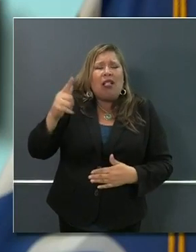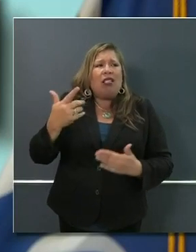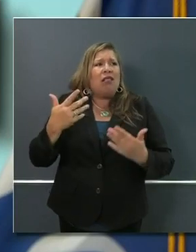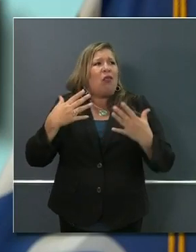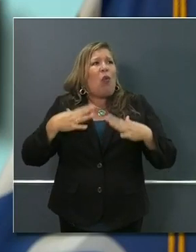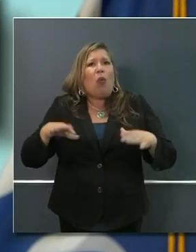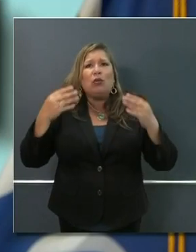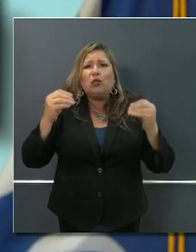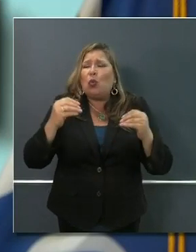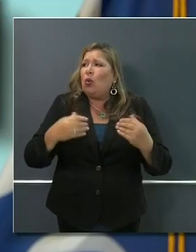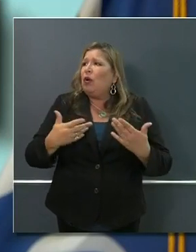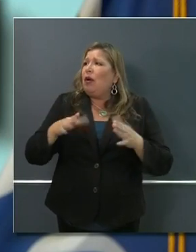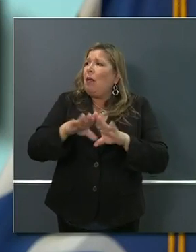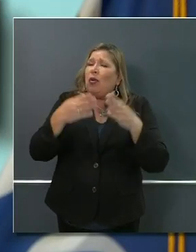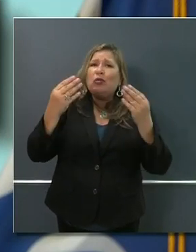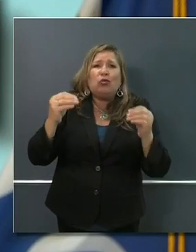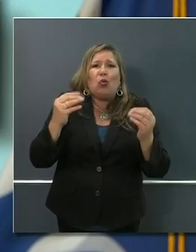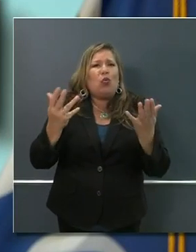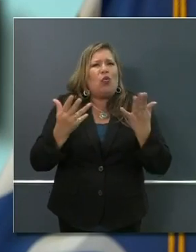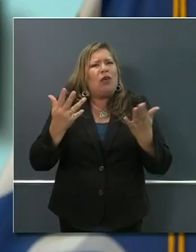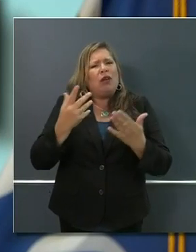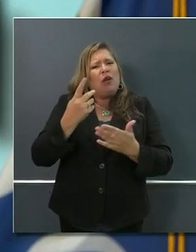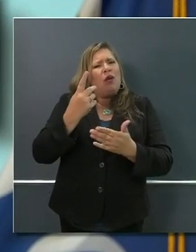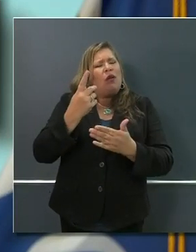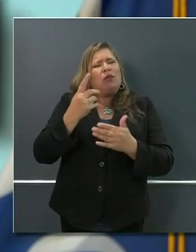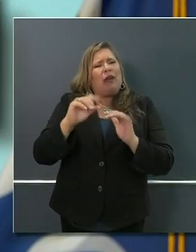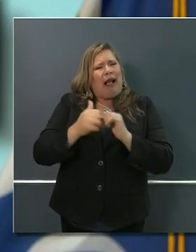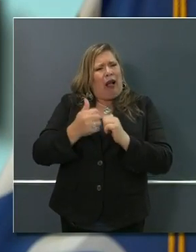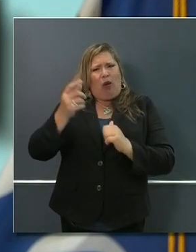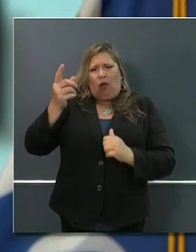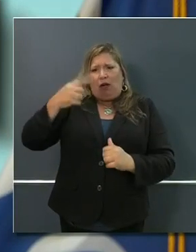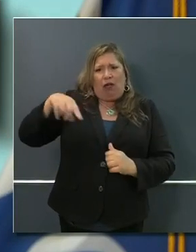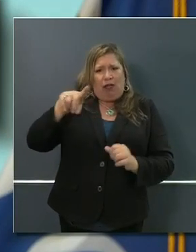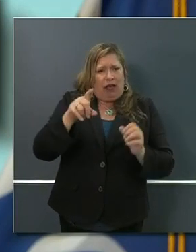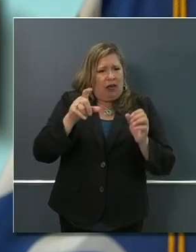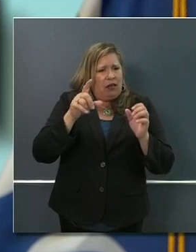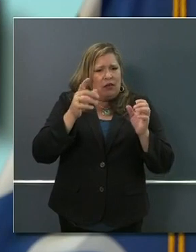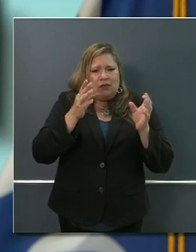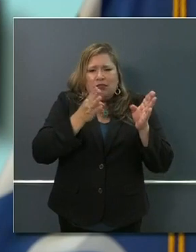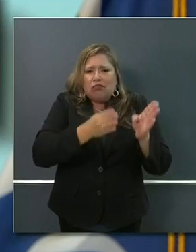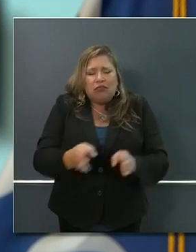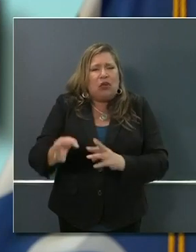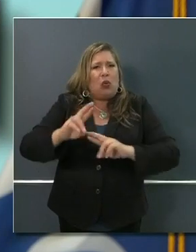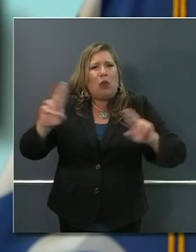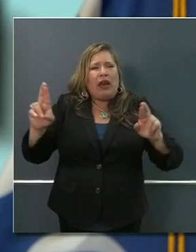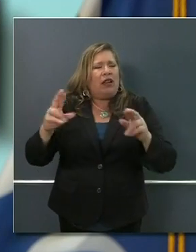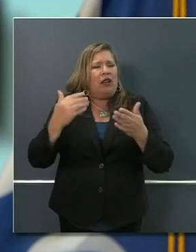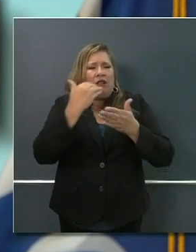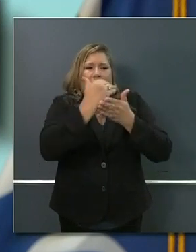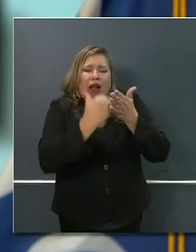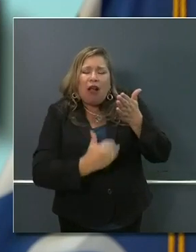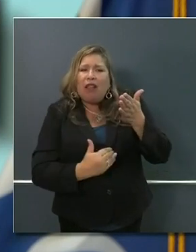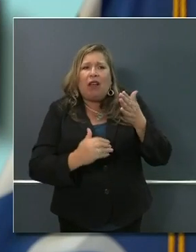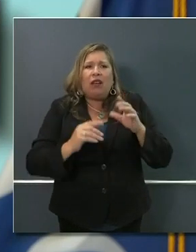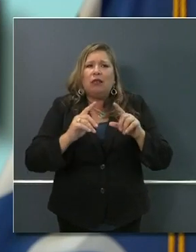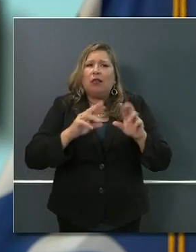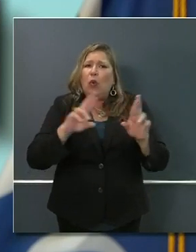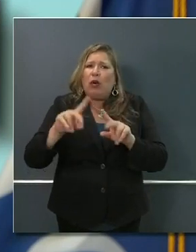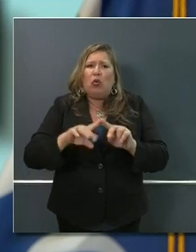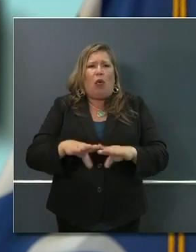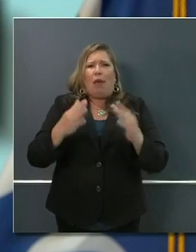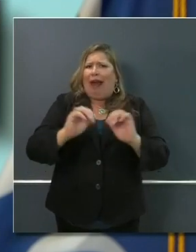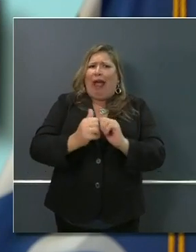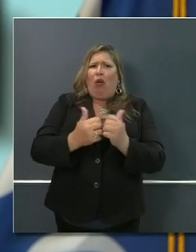make sure that they're prepared for when they can reopen in just a few weeks? Like, what kind of guidelines might they need to follow? Thank you. Thanks. Trying to –